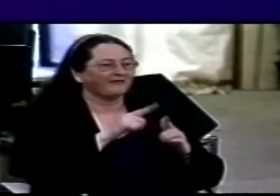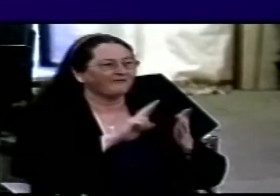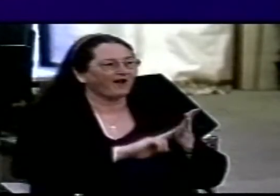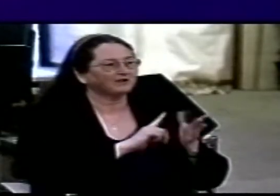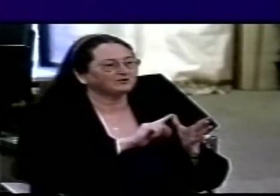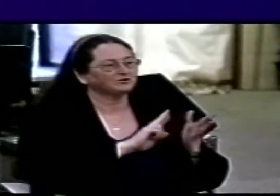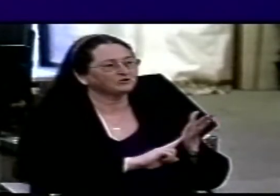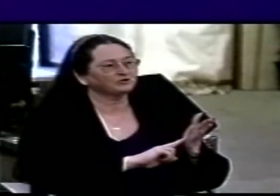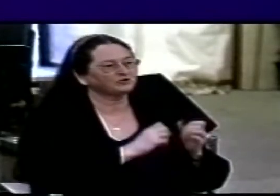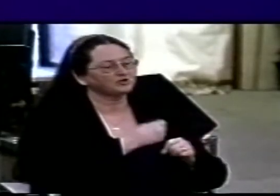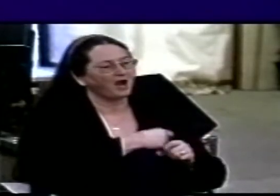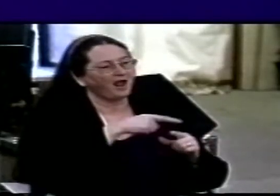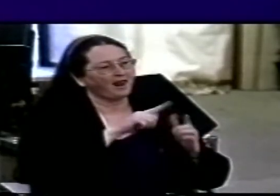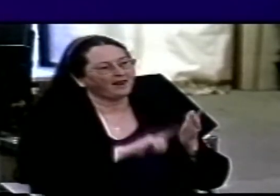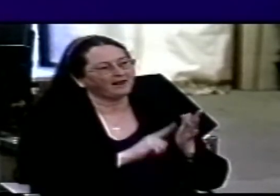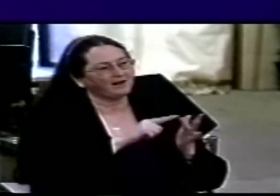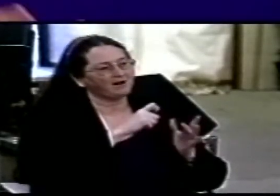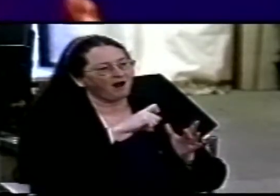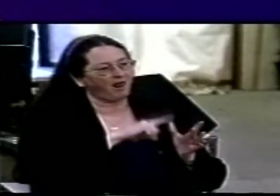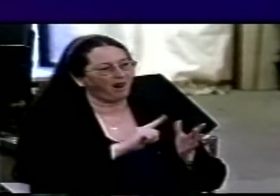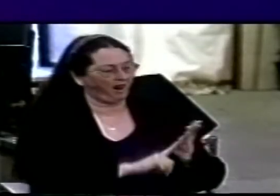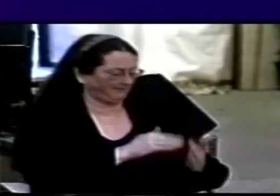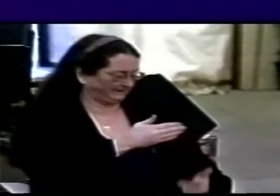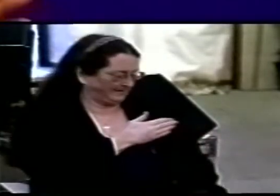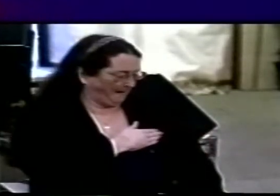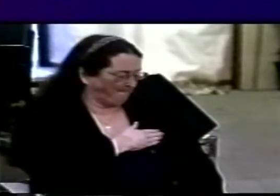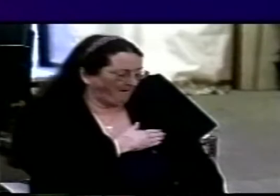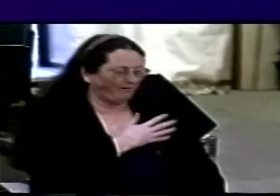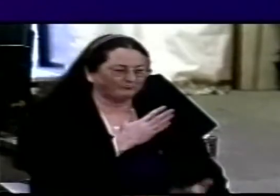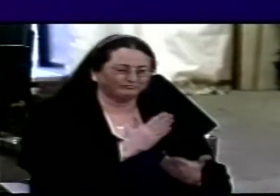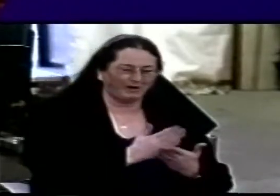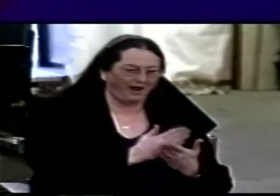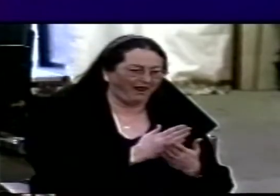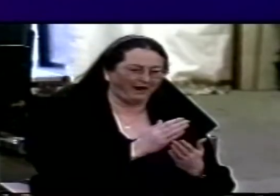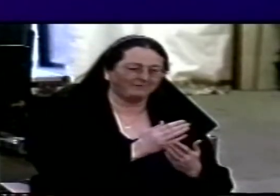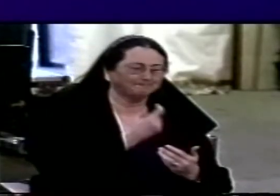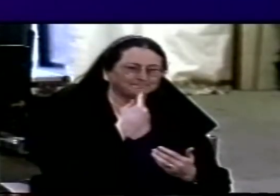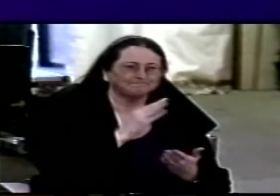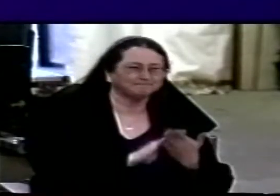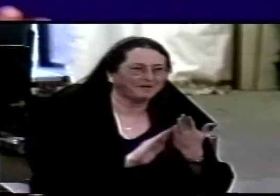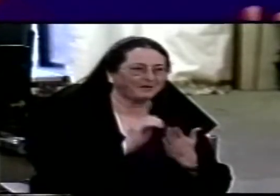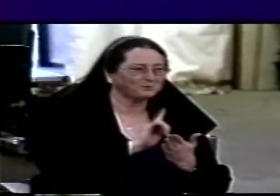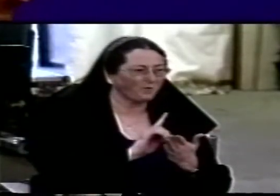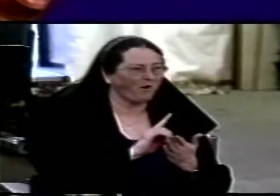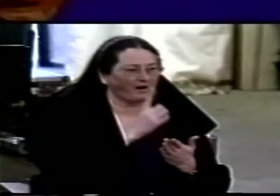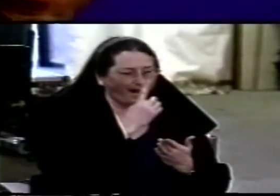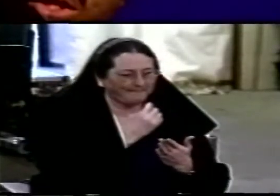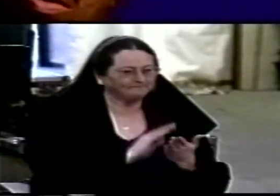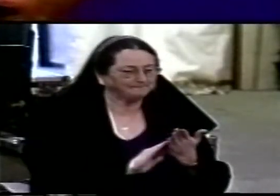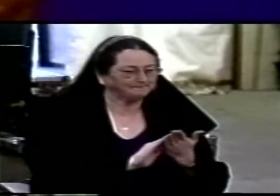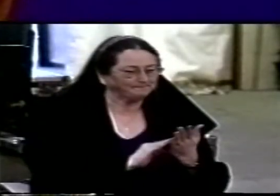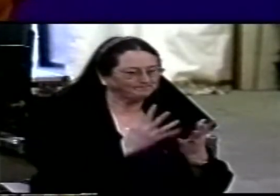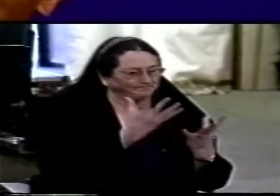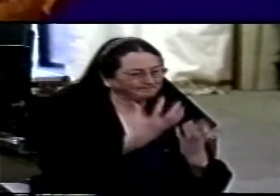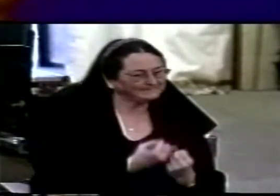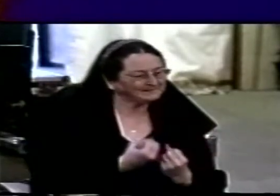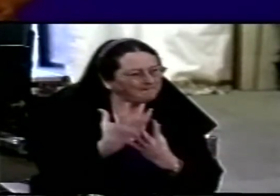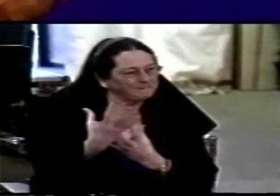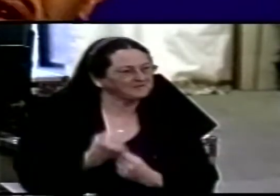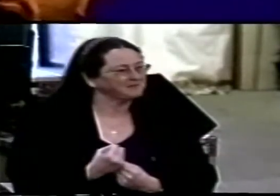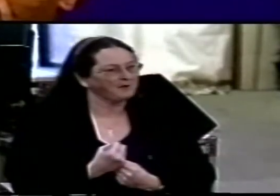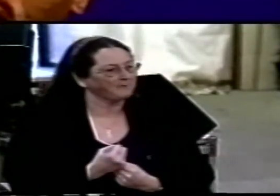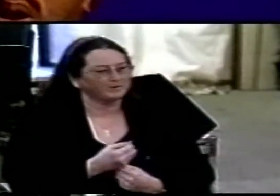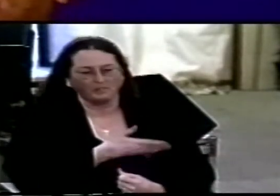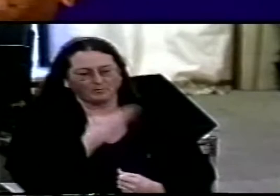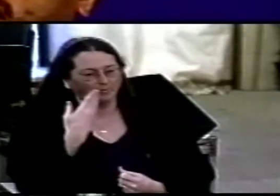in a culture which is seeking to free itself from labels and definitions and orthodox constraints and let's